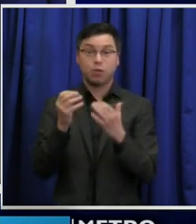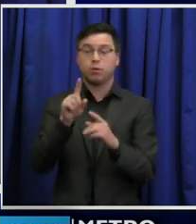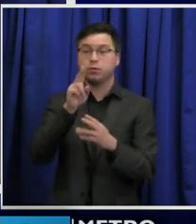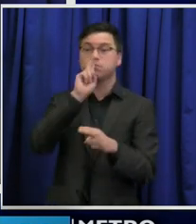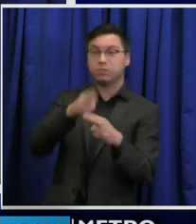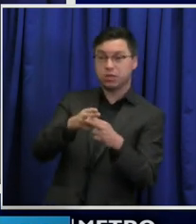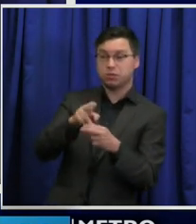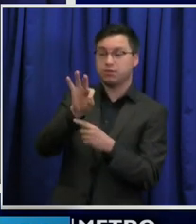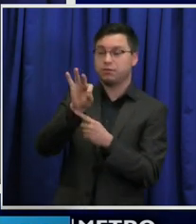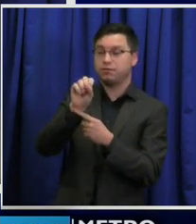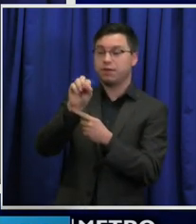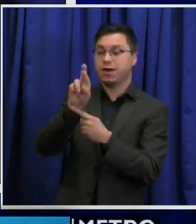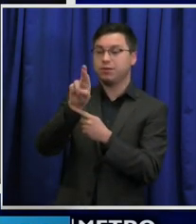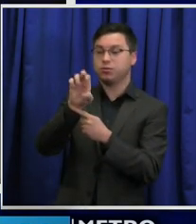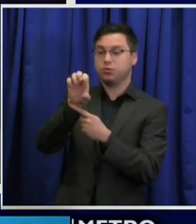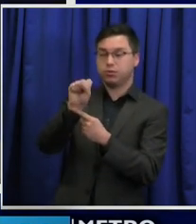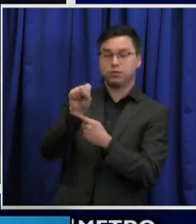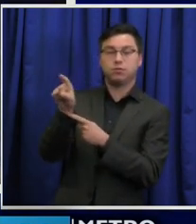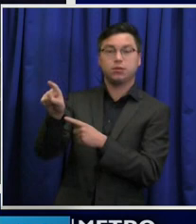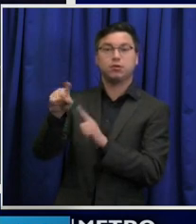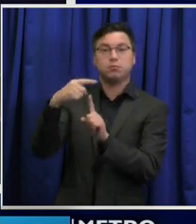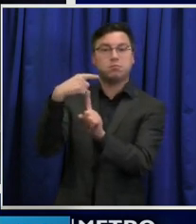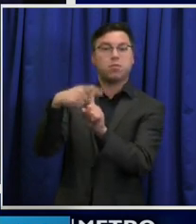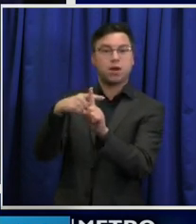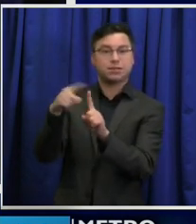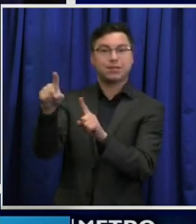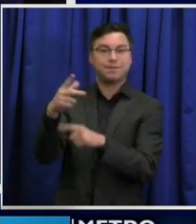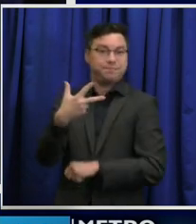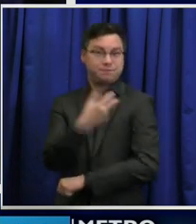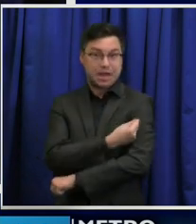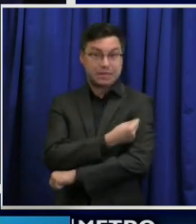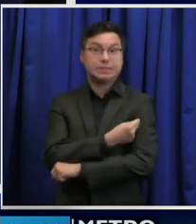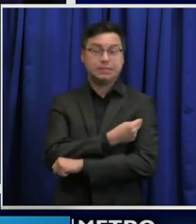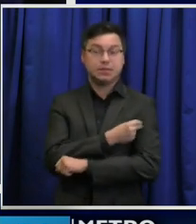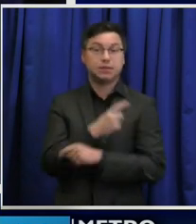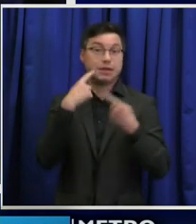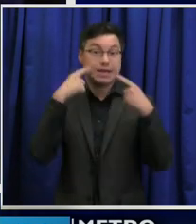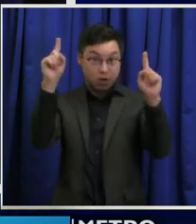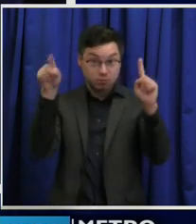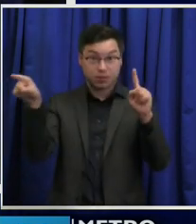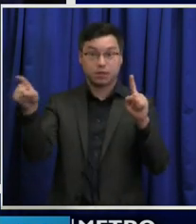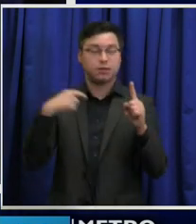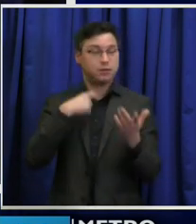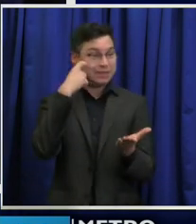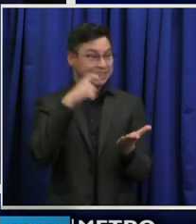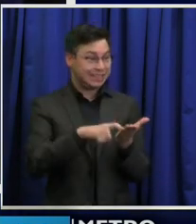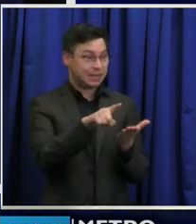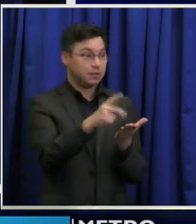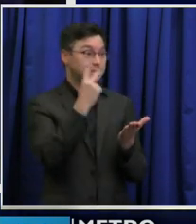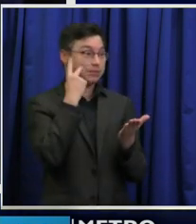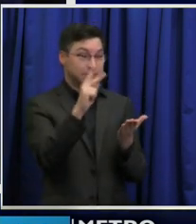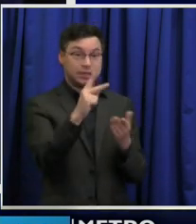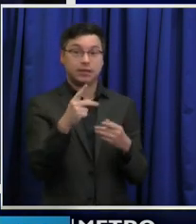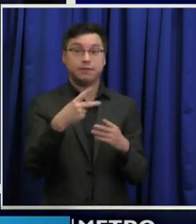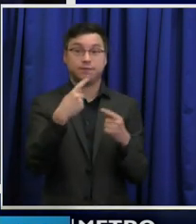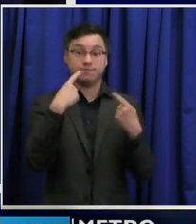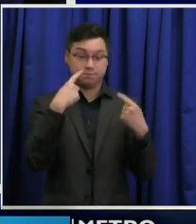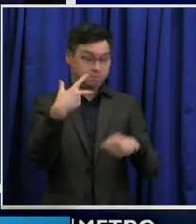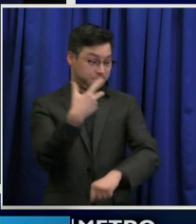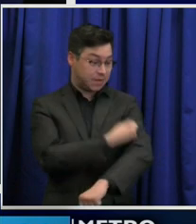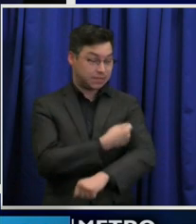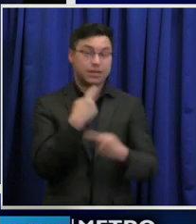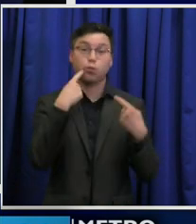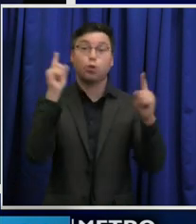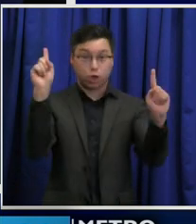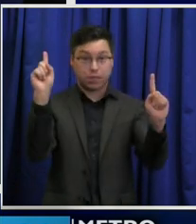positive vaccine announcement on Monday. Pfizer's preliminary results indicate that their vaccine appears to be working. And we